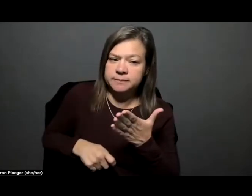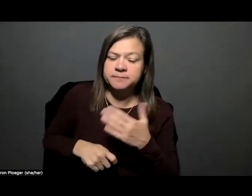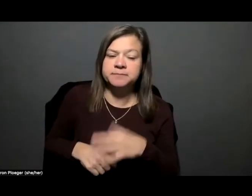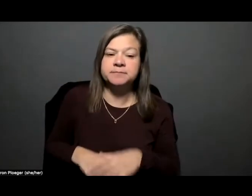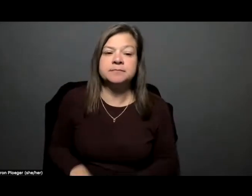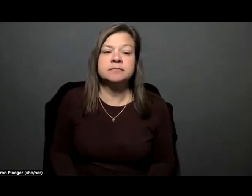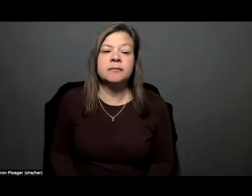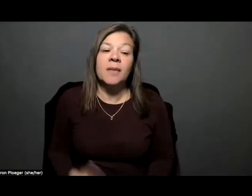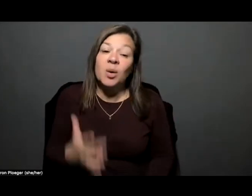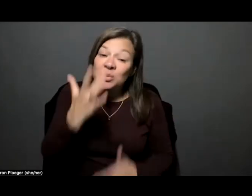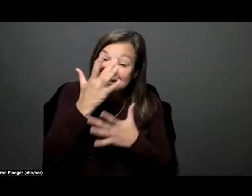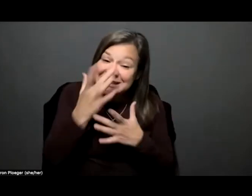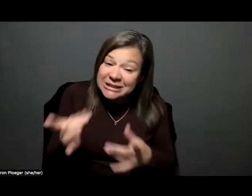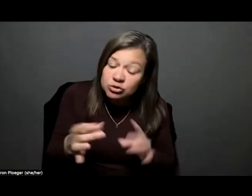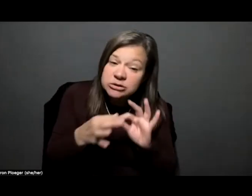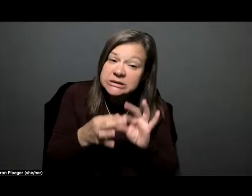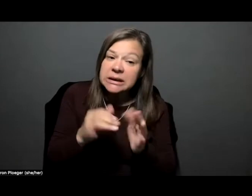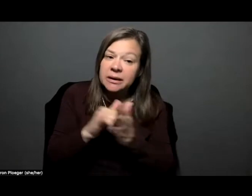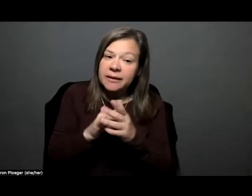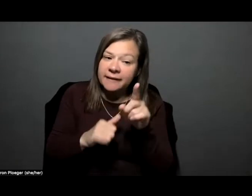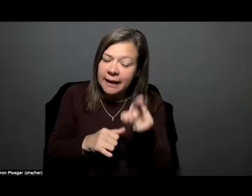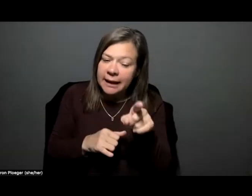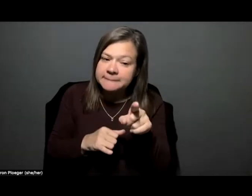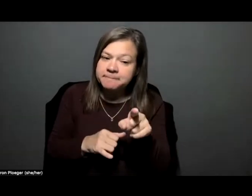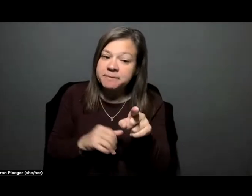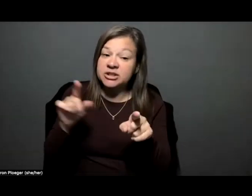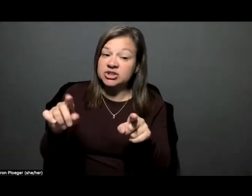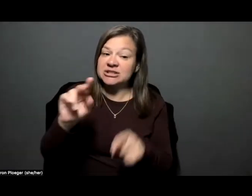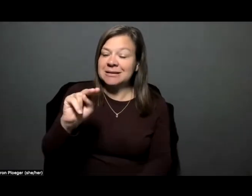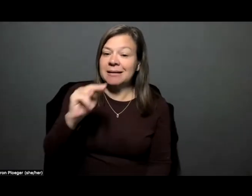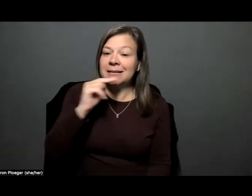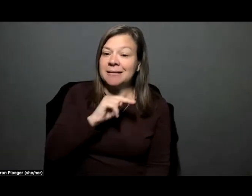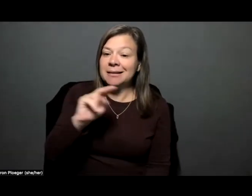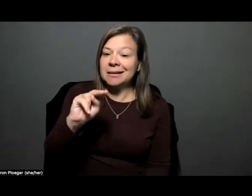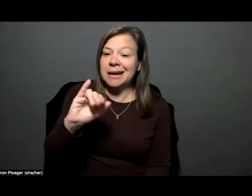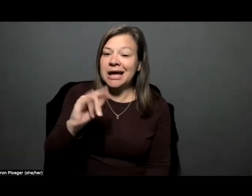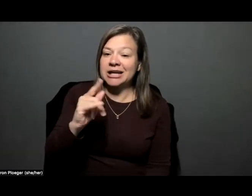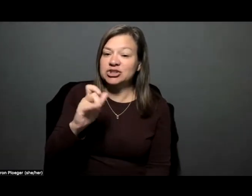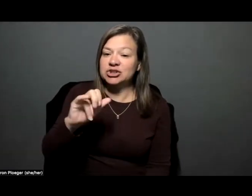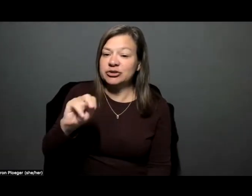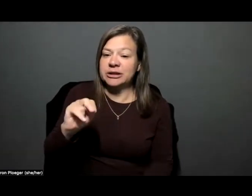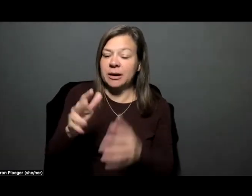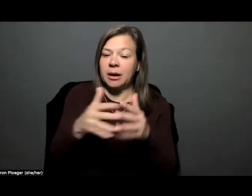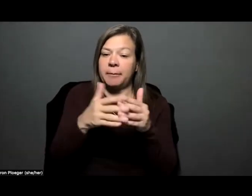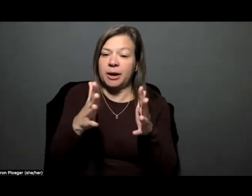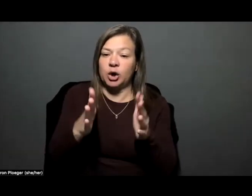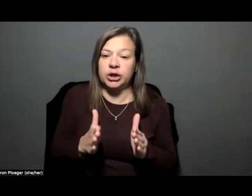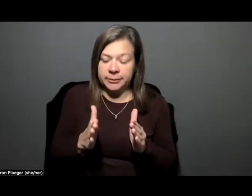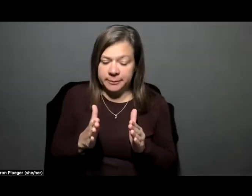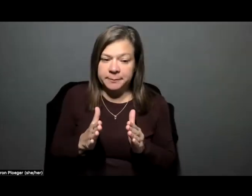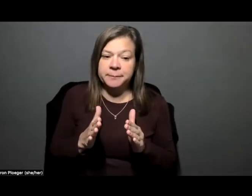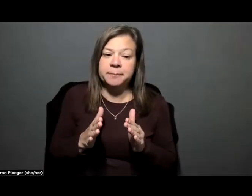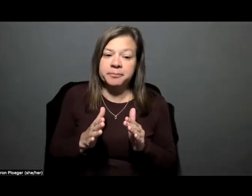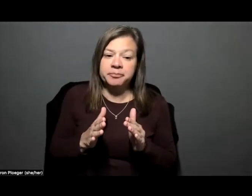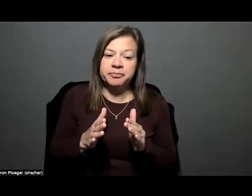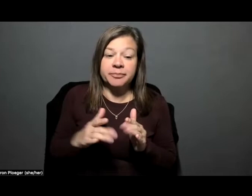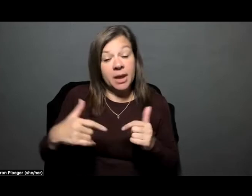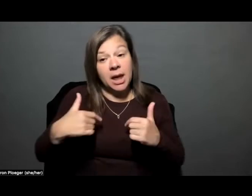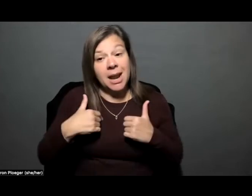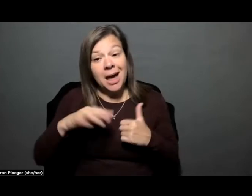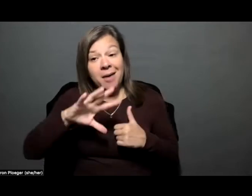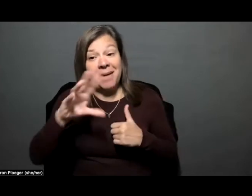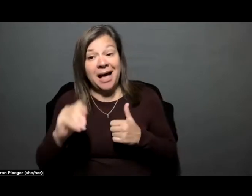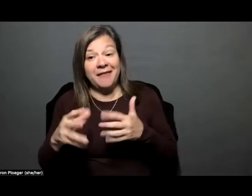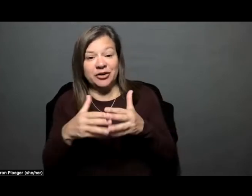interesting about that is that she's a Nigerian American and you know I'm African